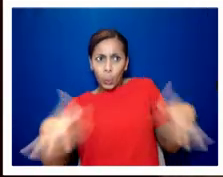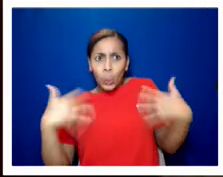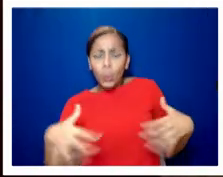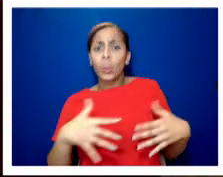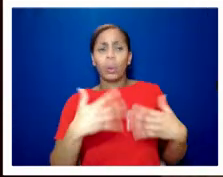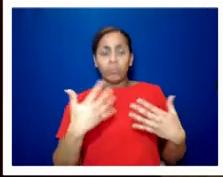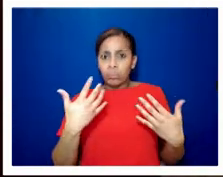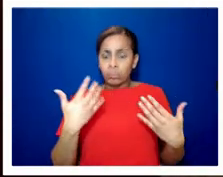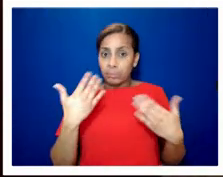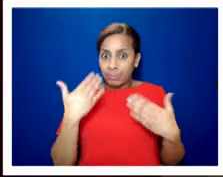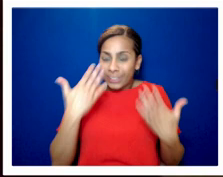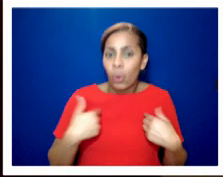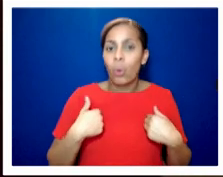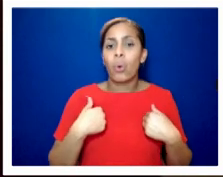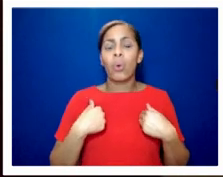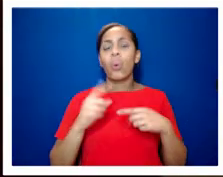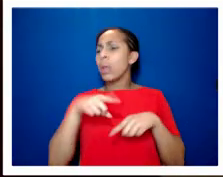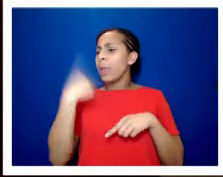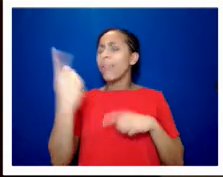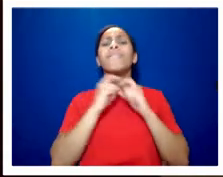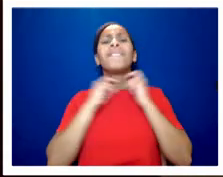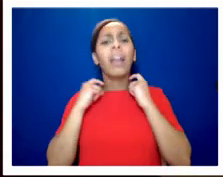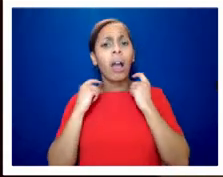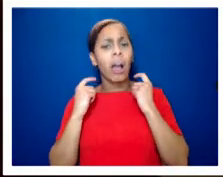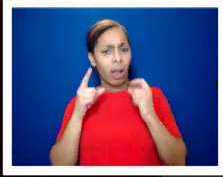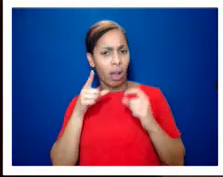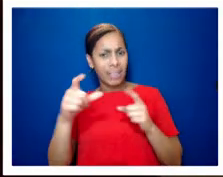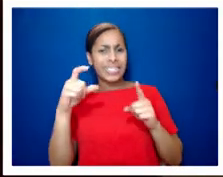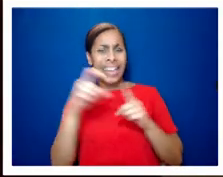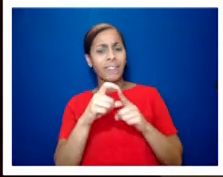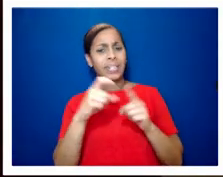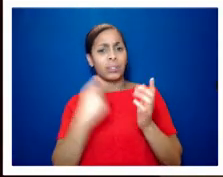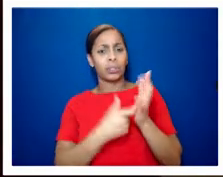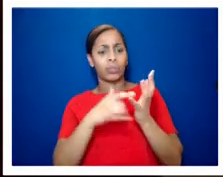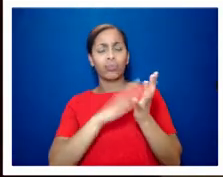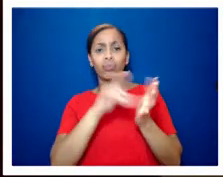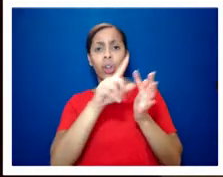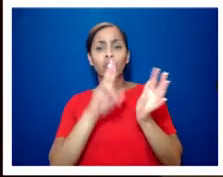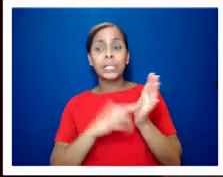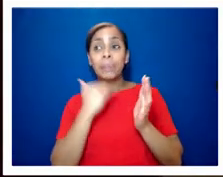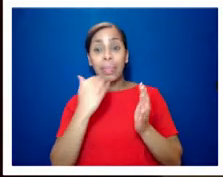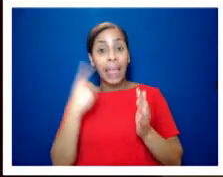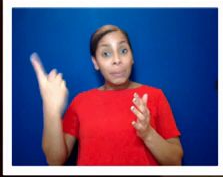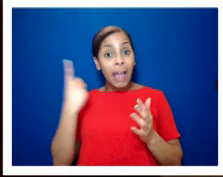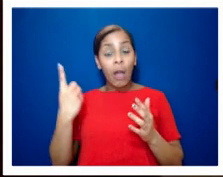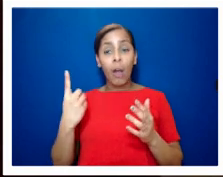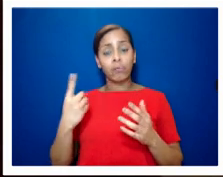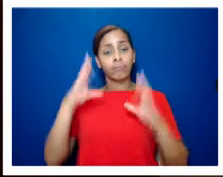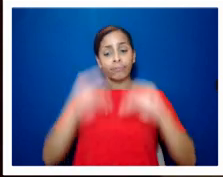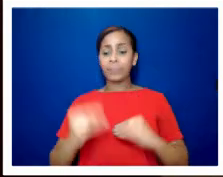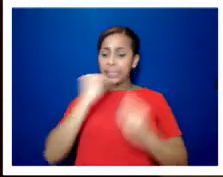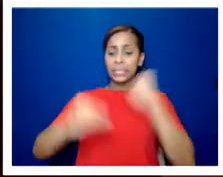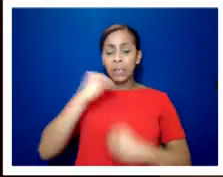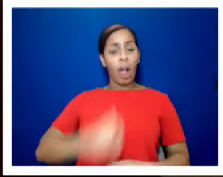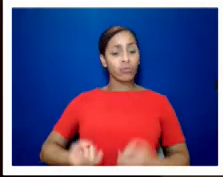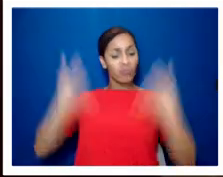um i think reverend david rushworth smith who actually went on a hunger strike over section 28 which i had no idea that people were going on hunger strikes